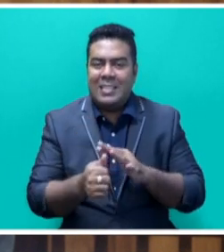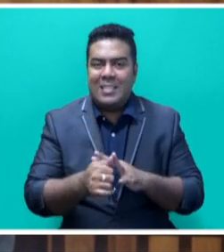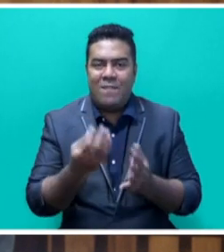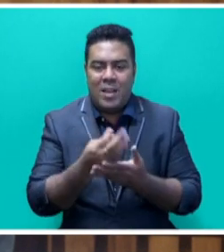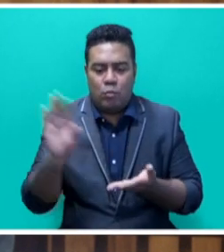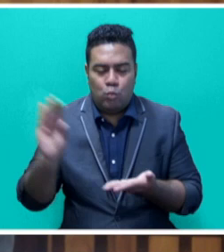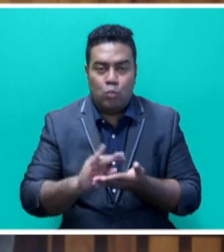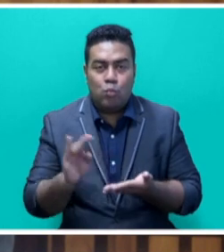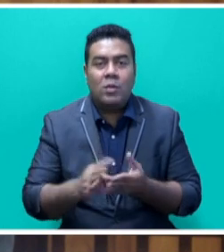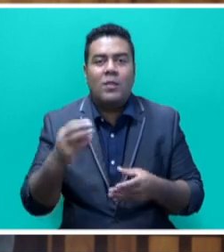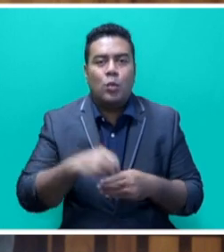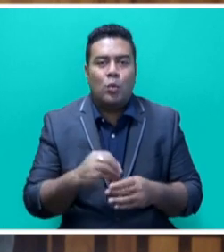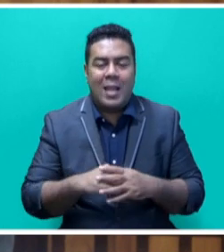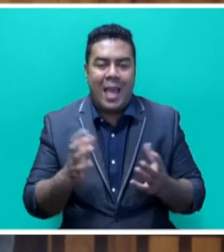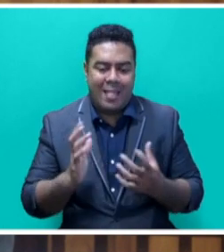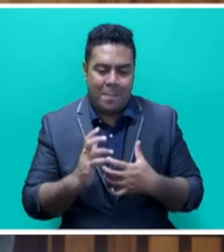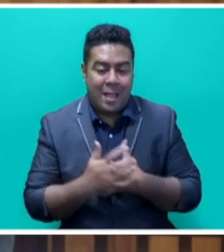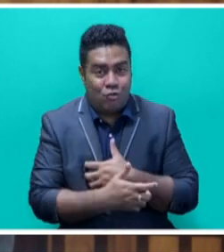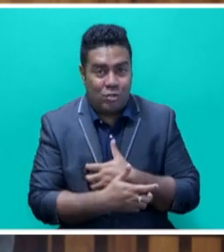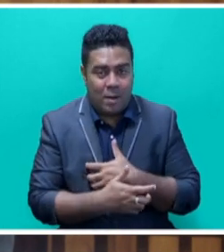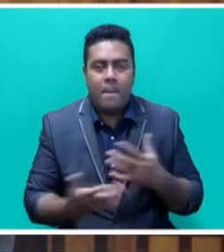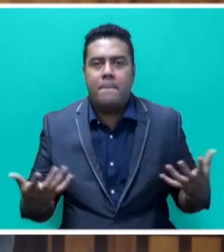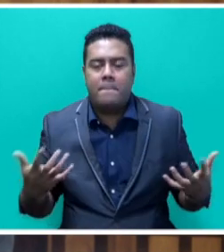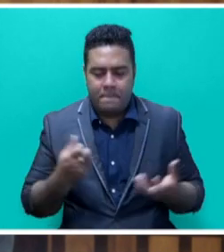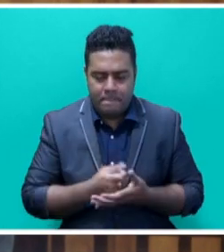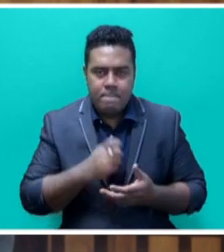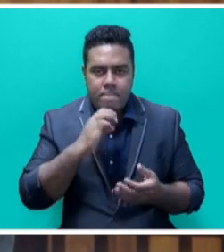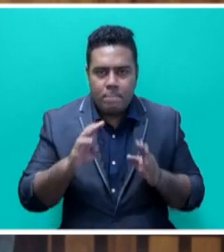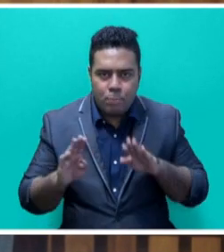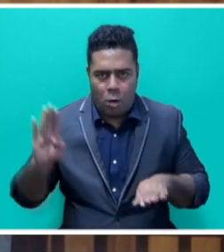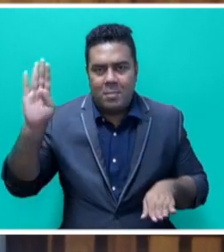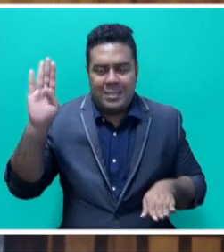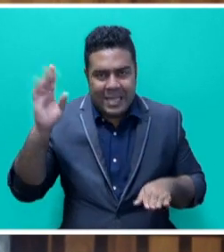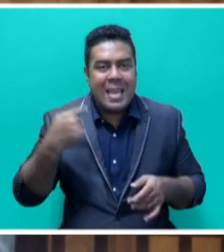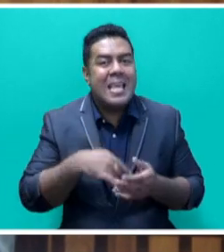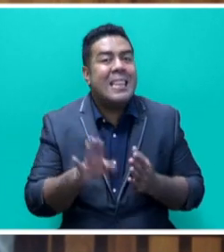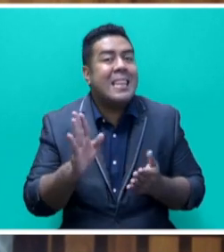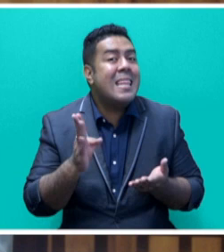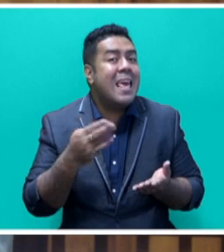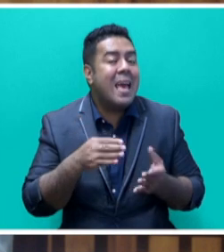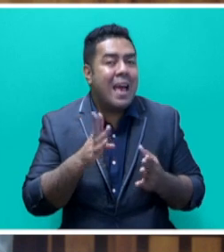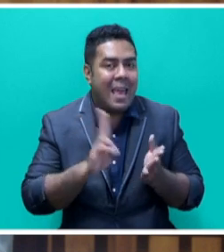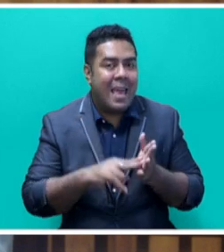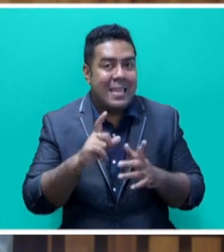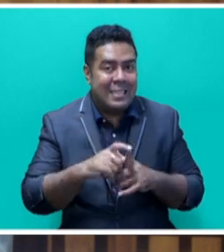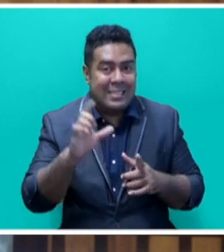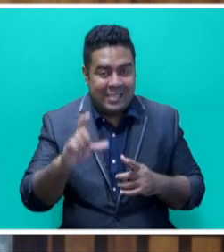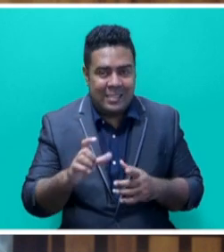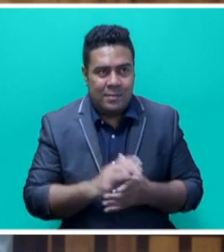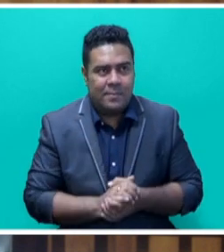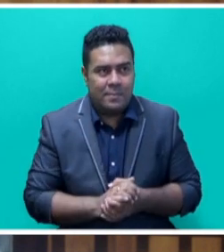who have included adaptation commitments in the NDCs. Mr. Speaker, sir, these sub-priorities are expected to be mutually reinforced